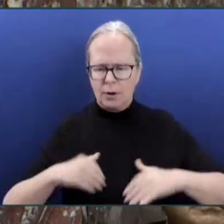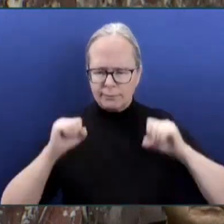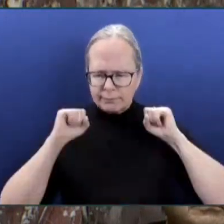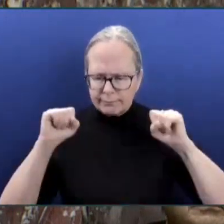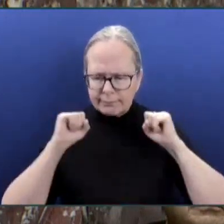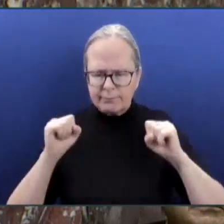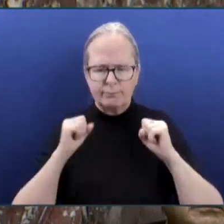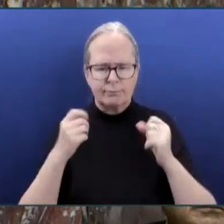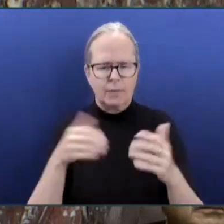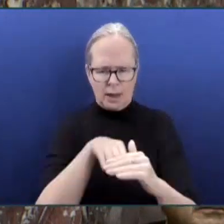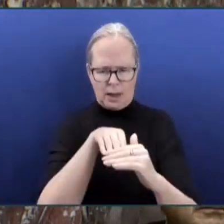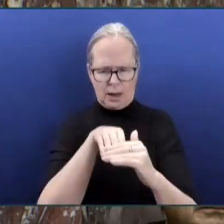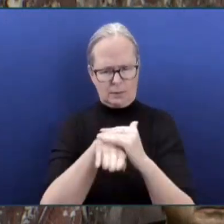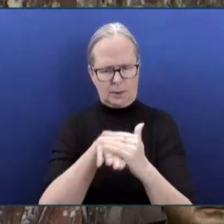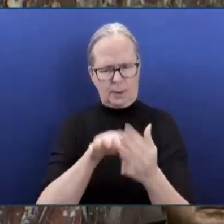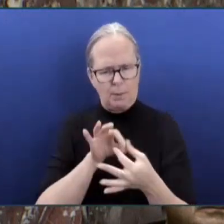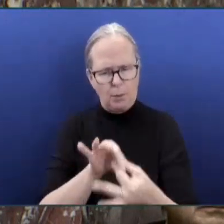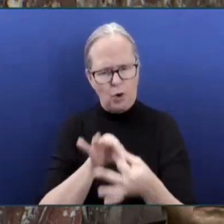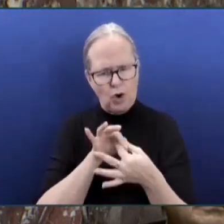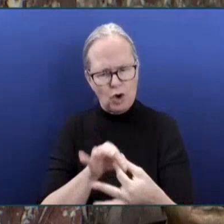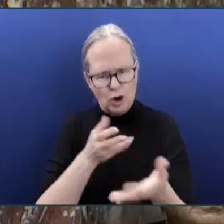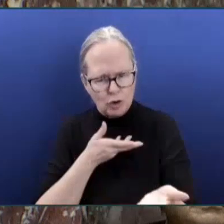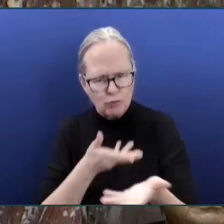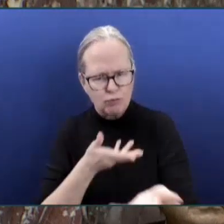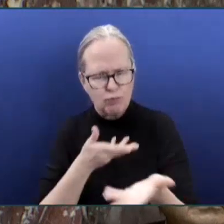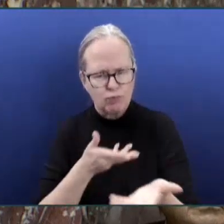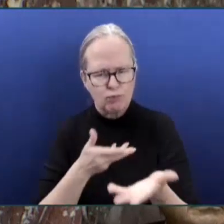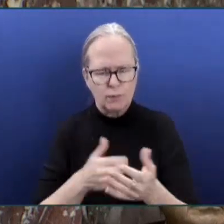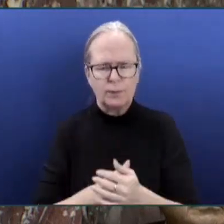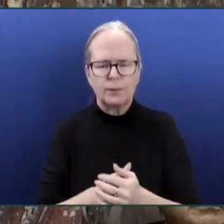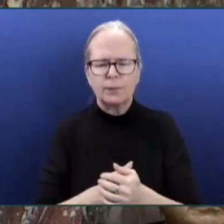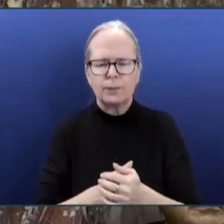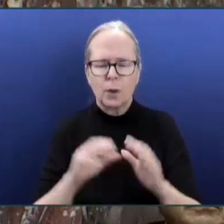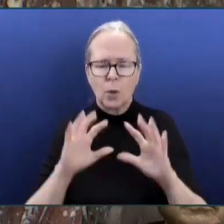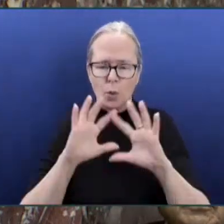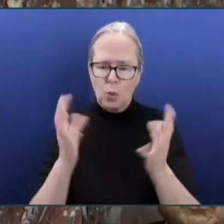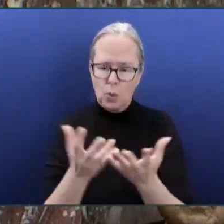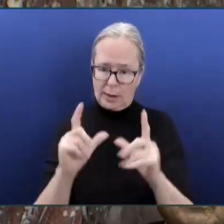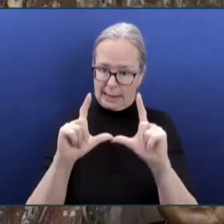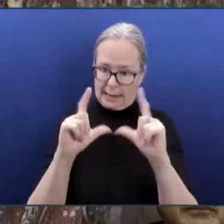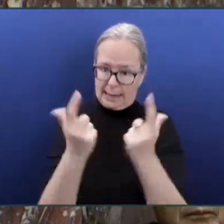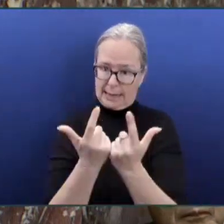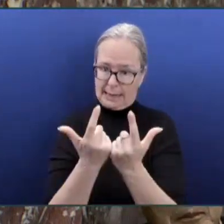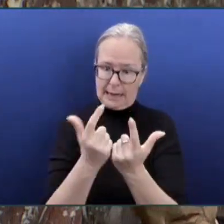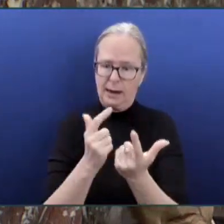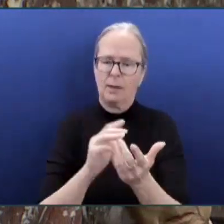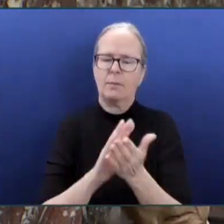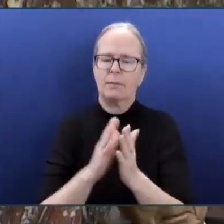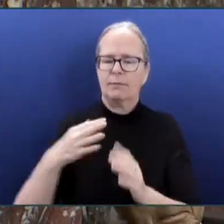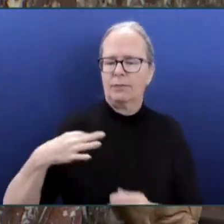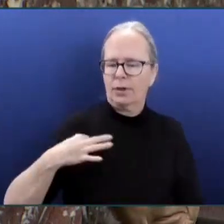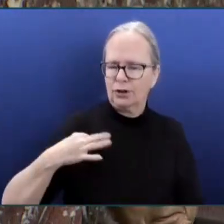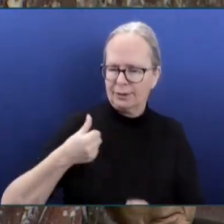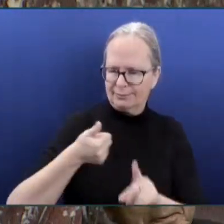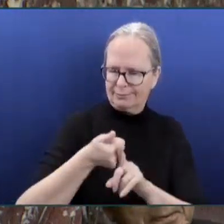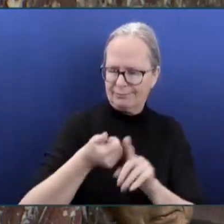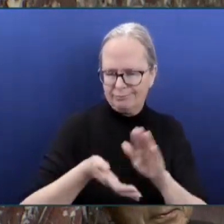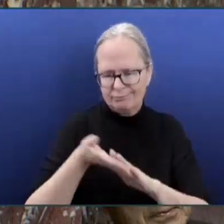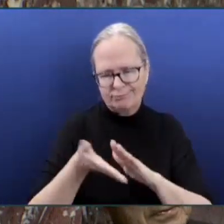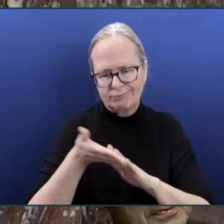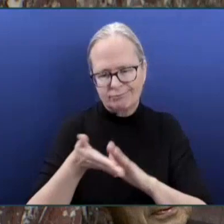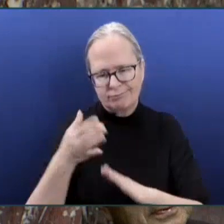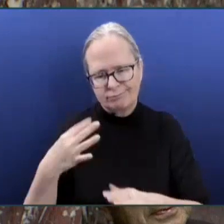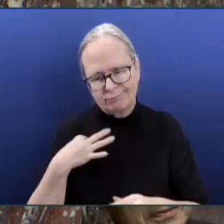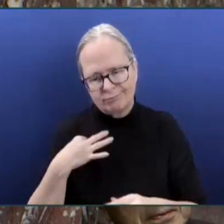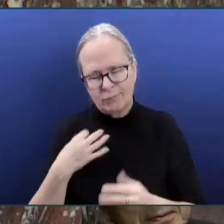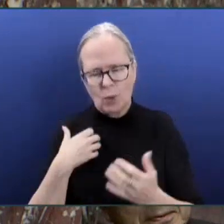And all of the whole association is run by volunteers. Therefore, I especially want to take a moment to express my gratitude to all the volunteer